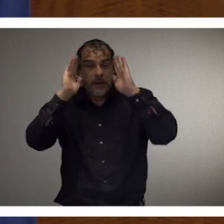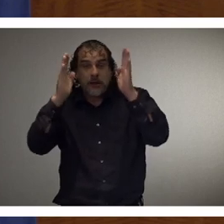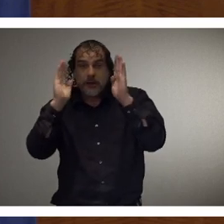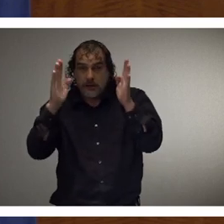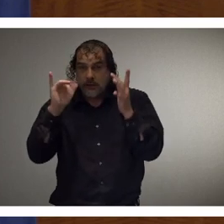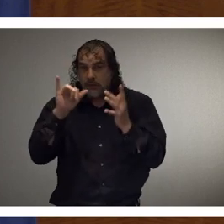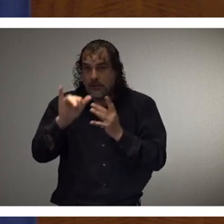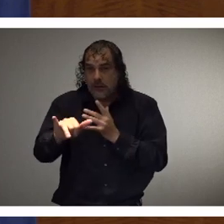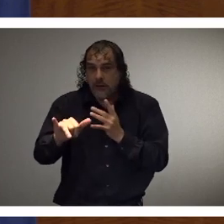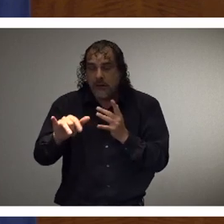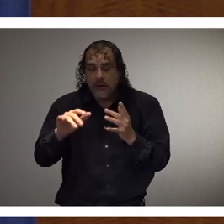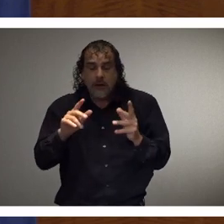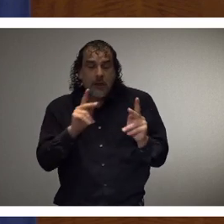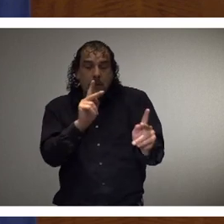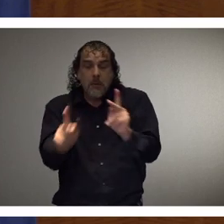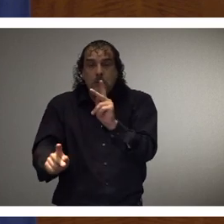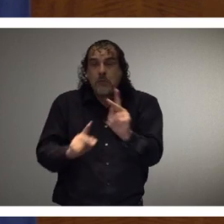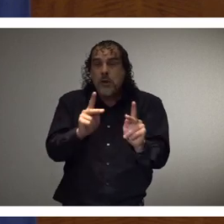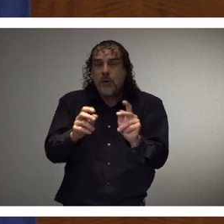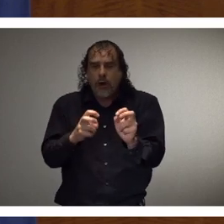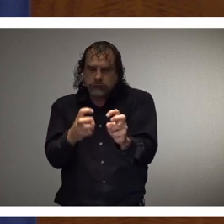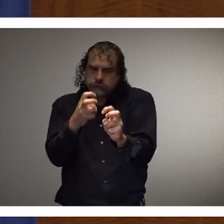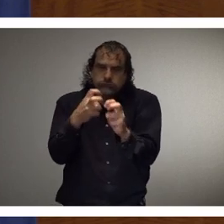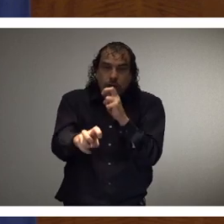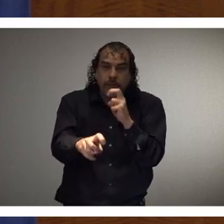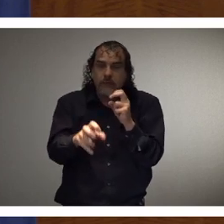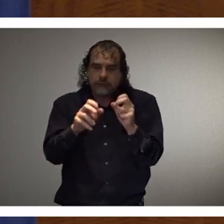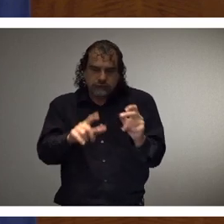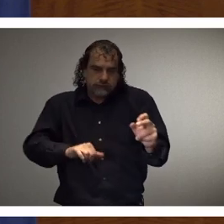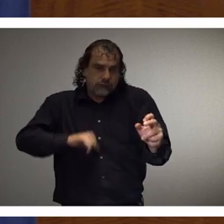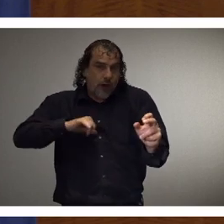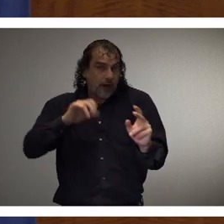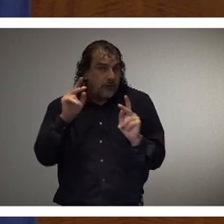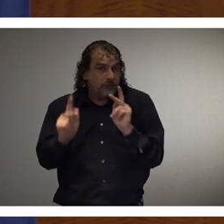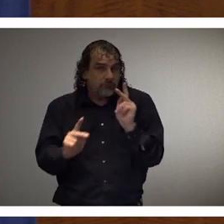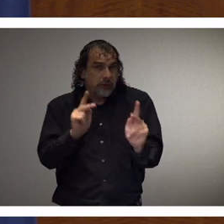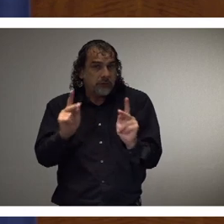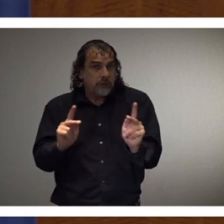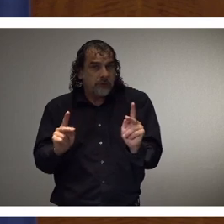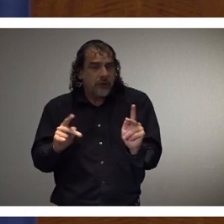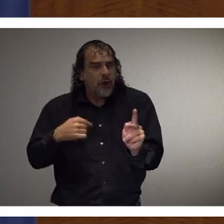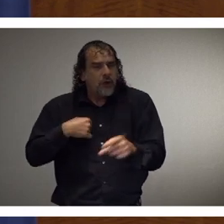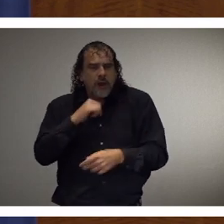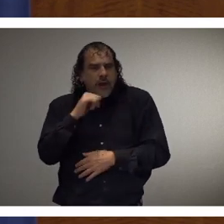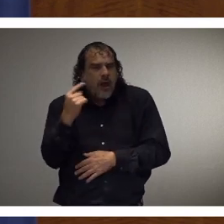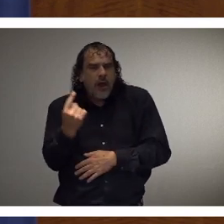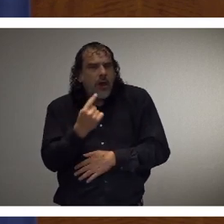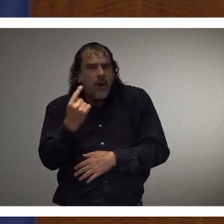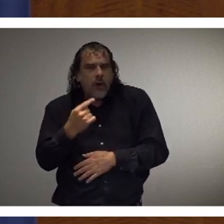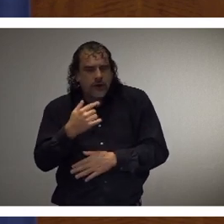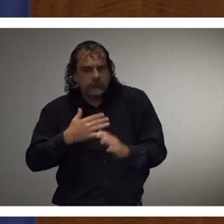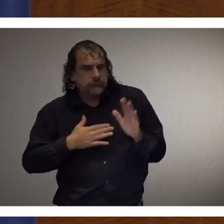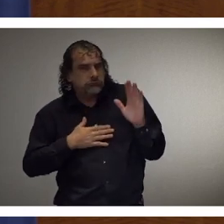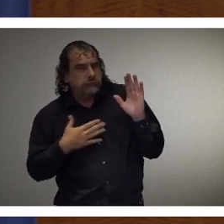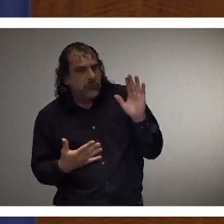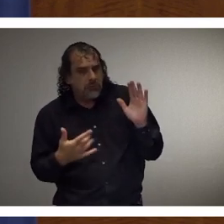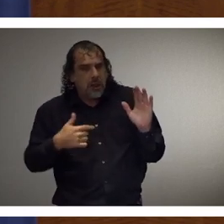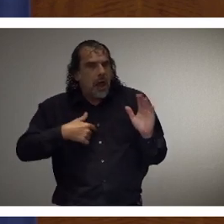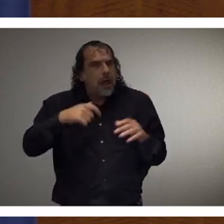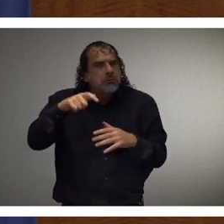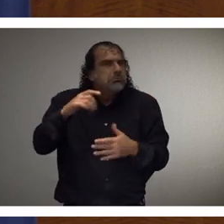Mississippians are a tough, proud group. We don't always like to admit it when we need help.